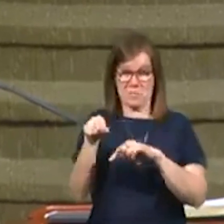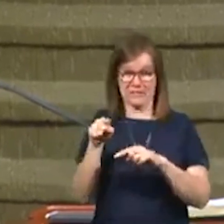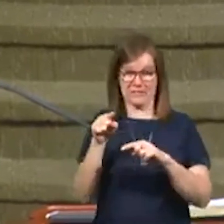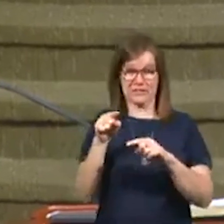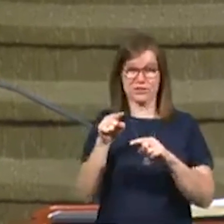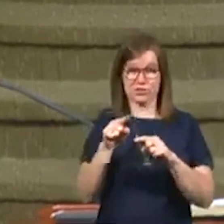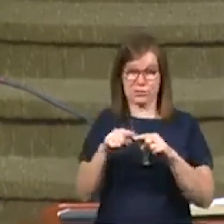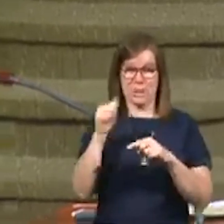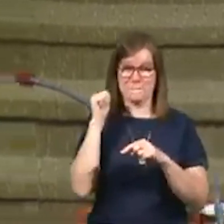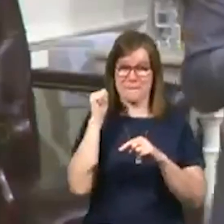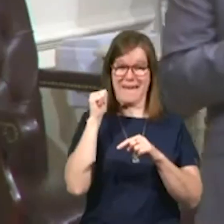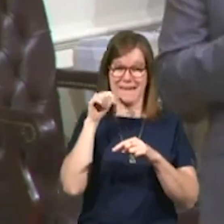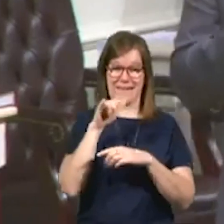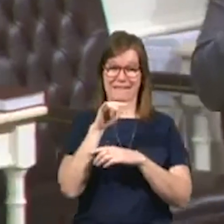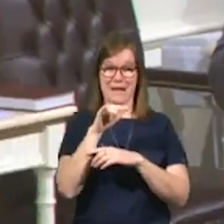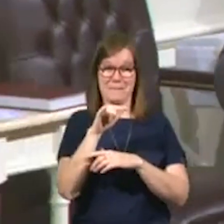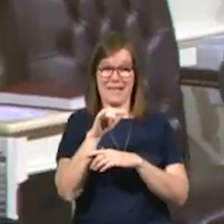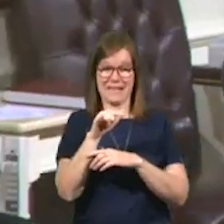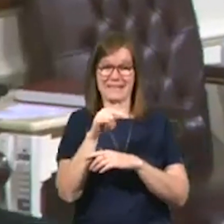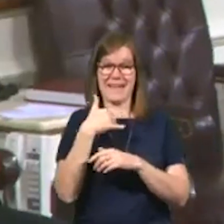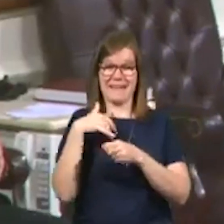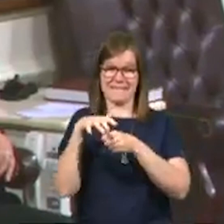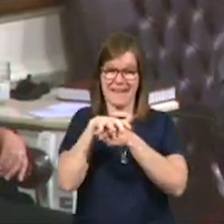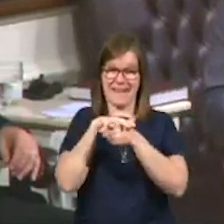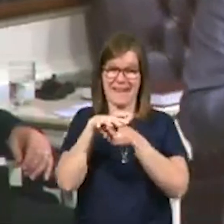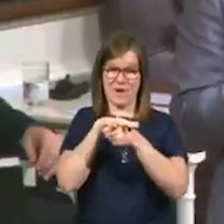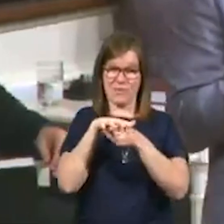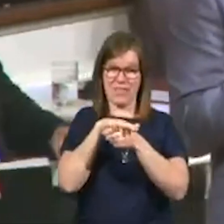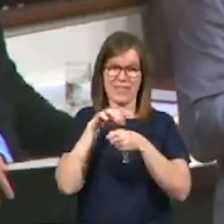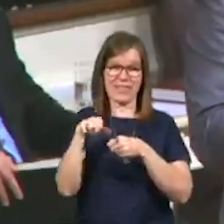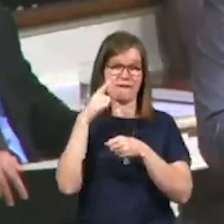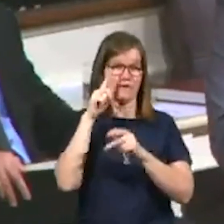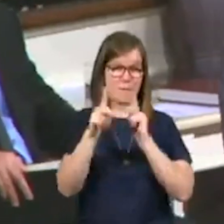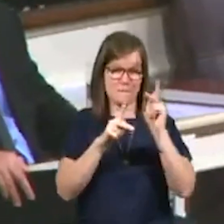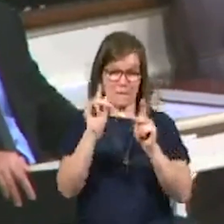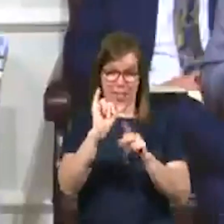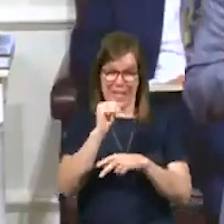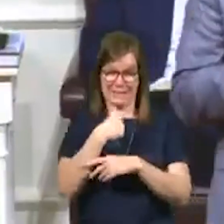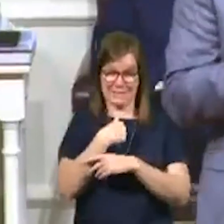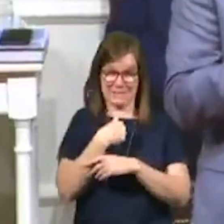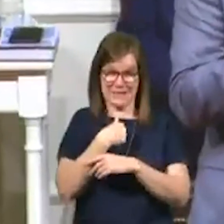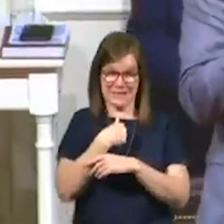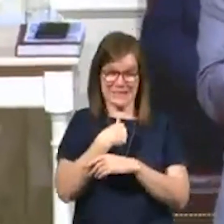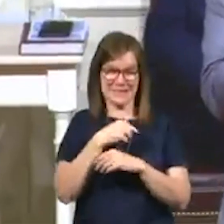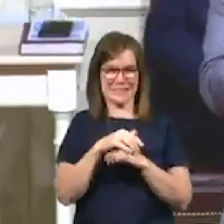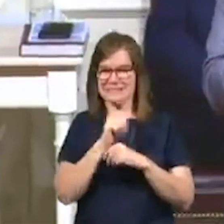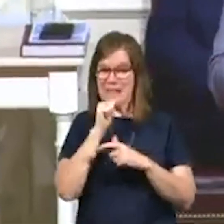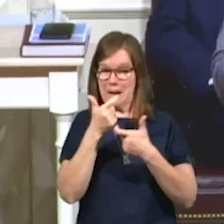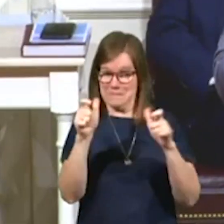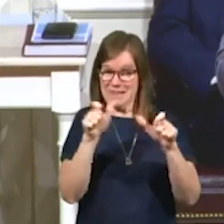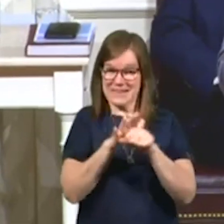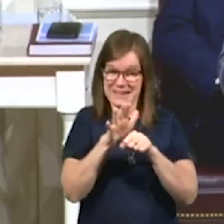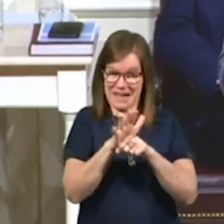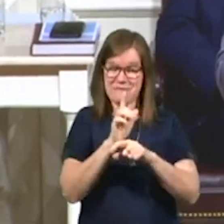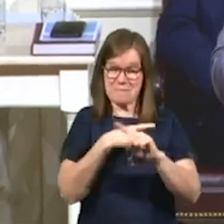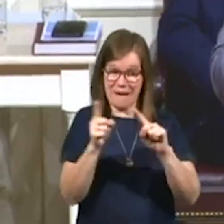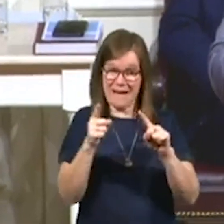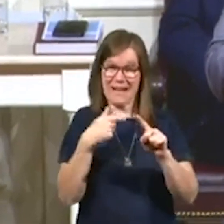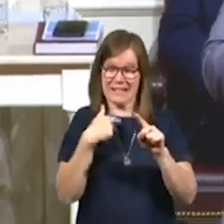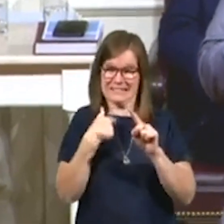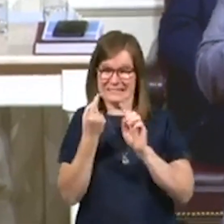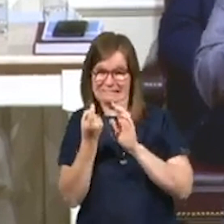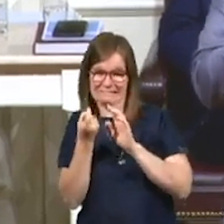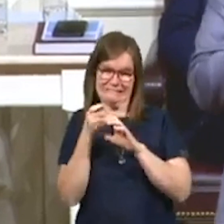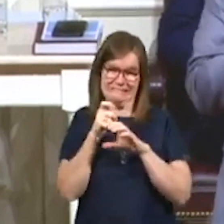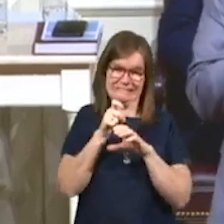uh, back of the plane. They have a little area there for people like me. It's not nearly big enough, but I managed to